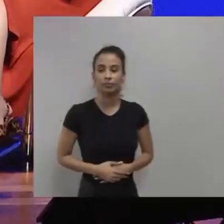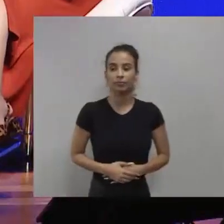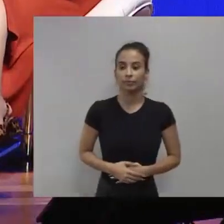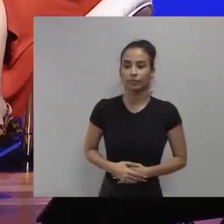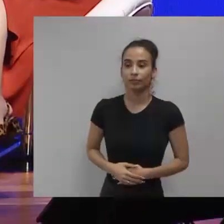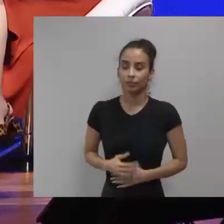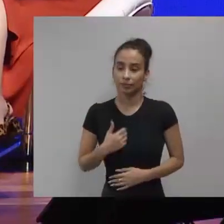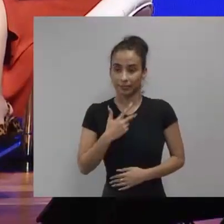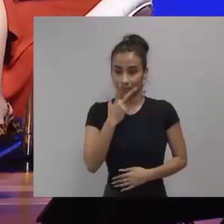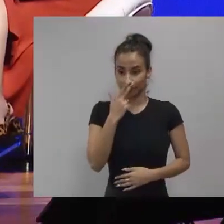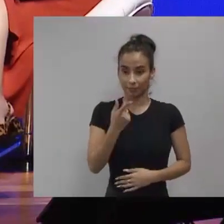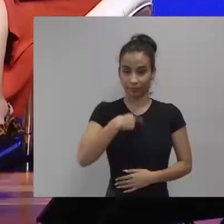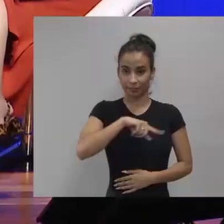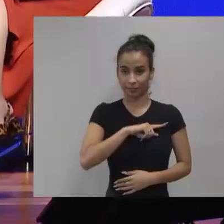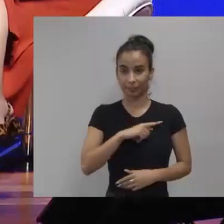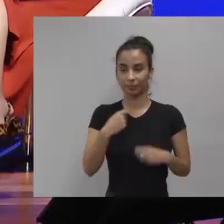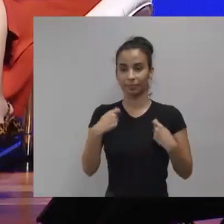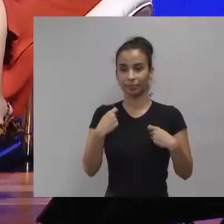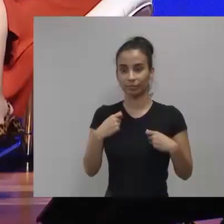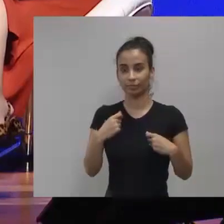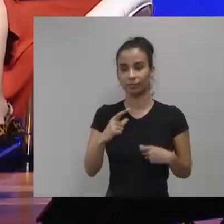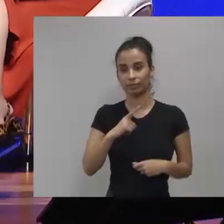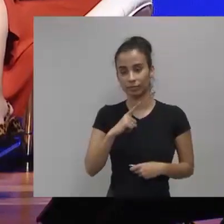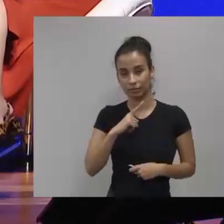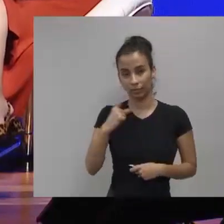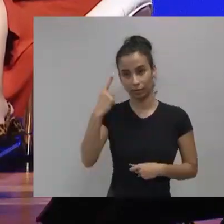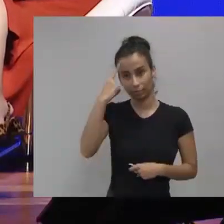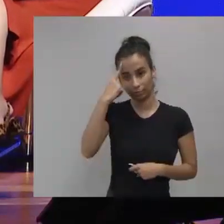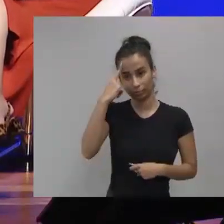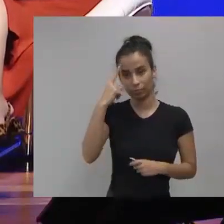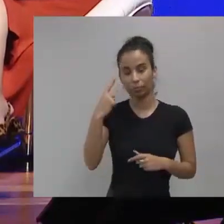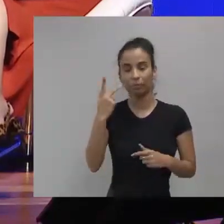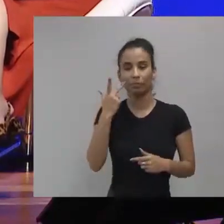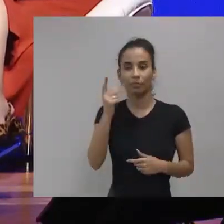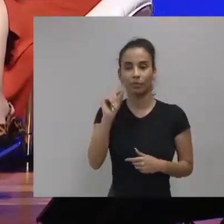Well, I believe we always need to have in mind why am I going to university...